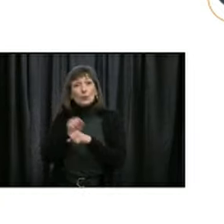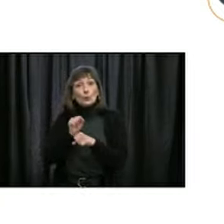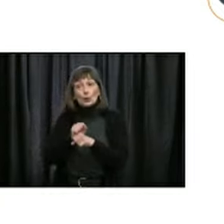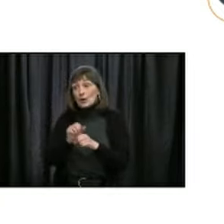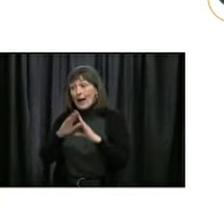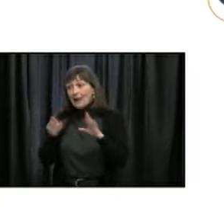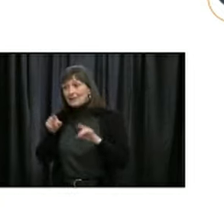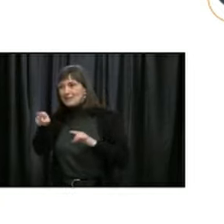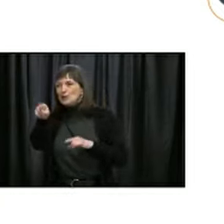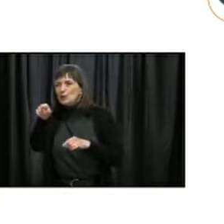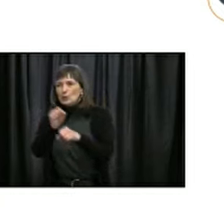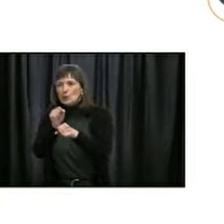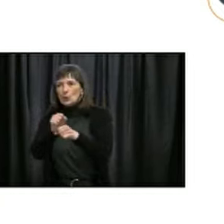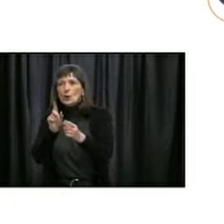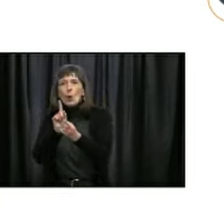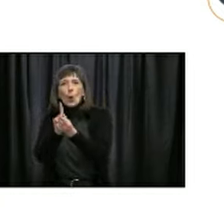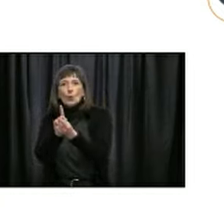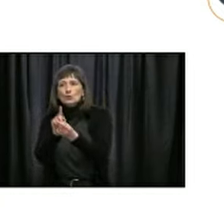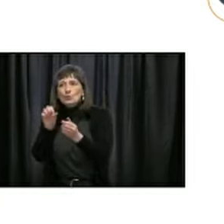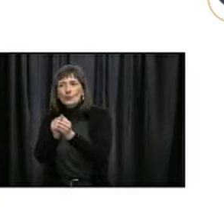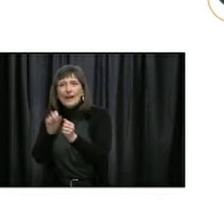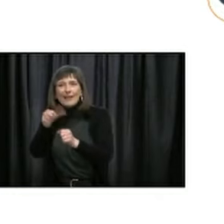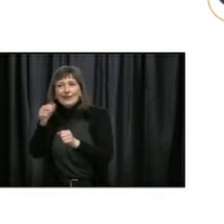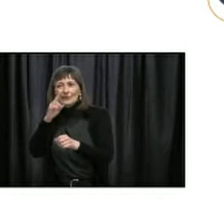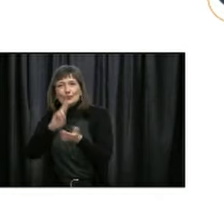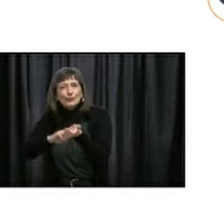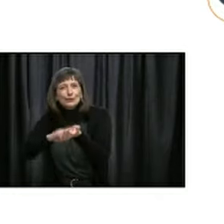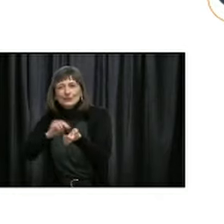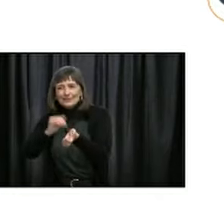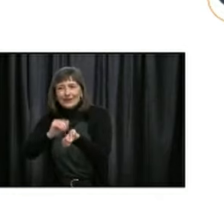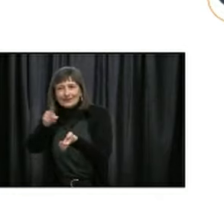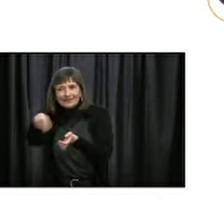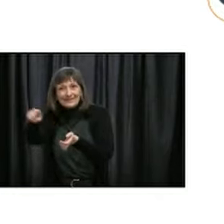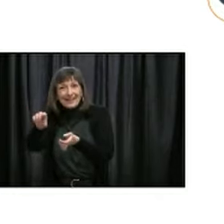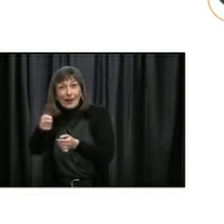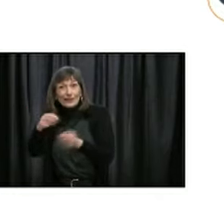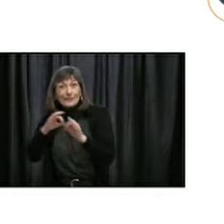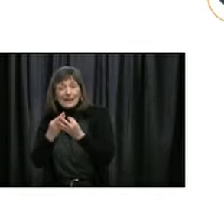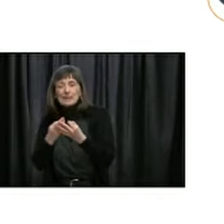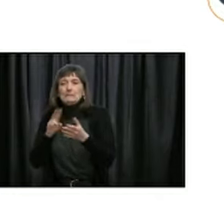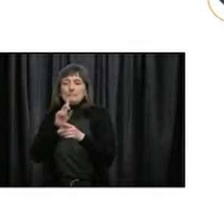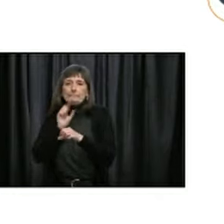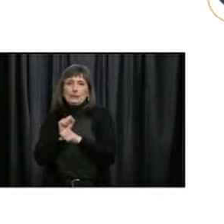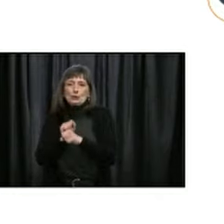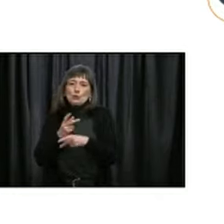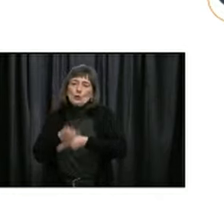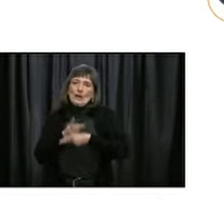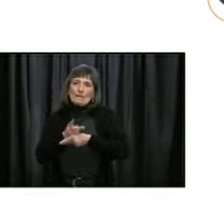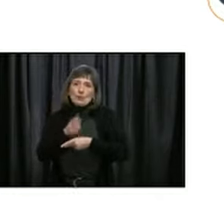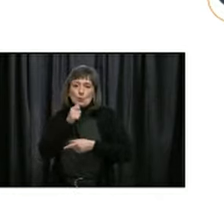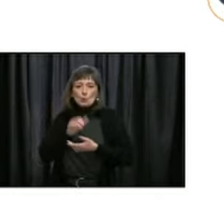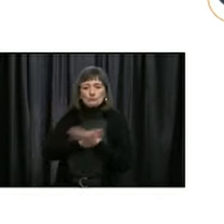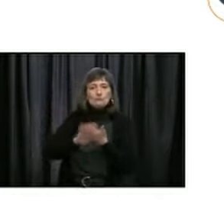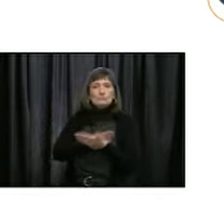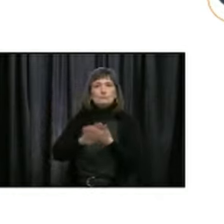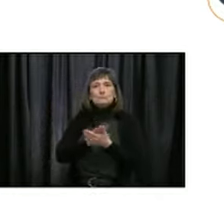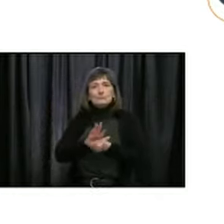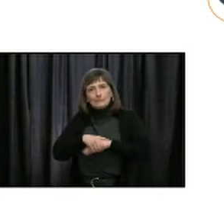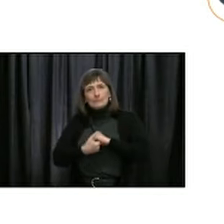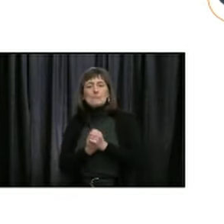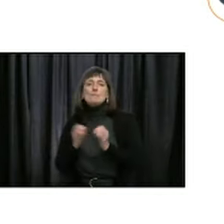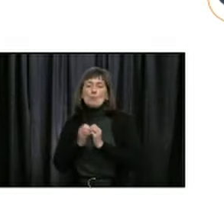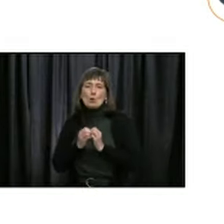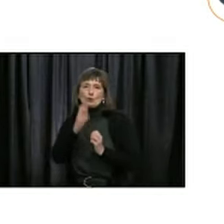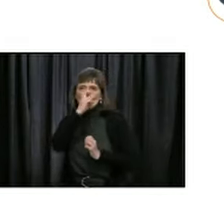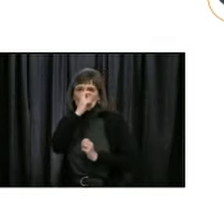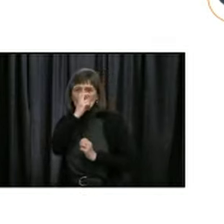are working and out in the public, you may want to be cautious as to who you bubble with so that you do not increase the risk